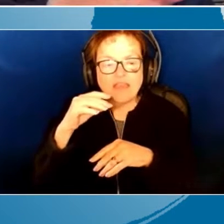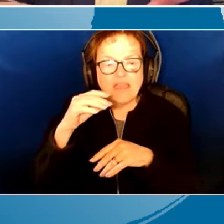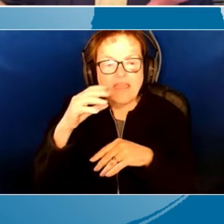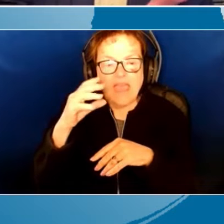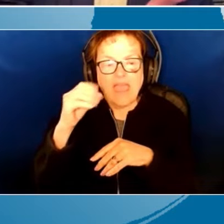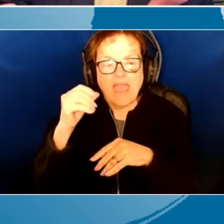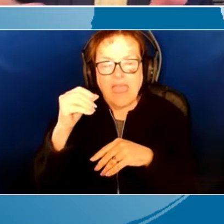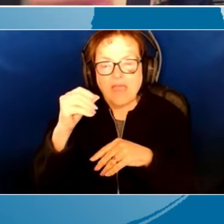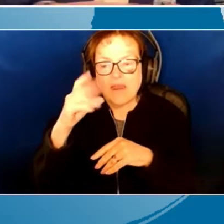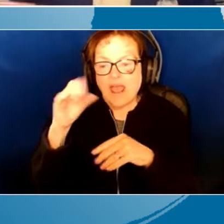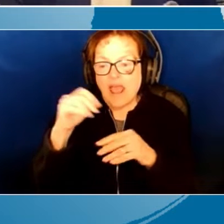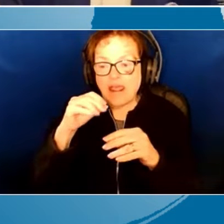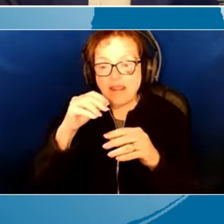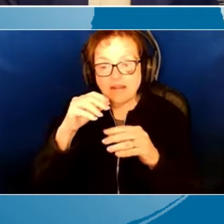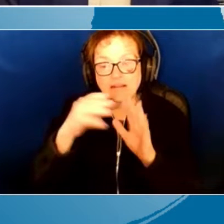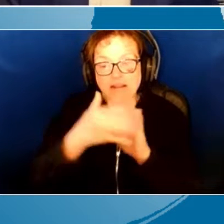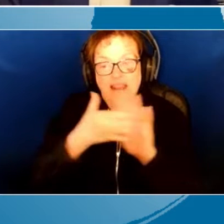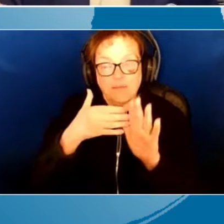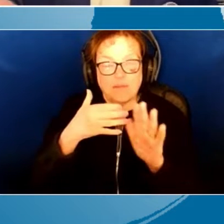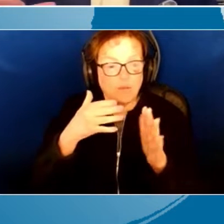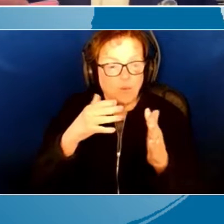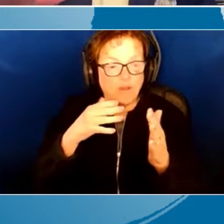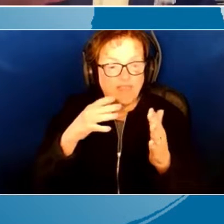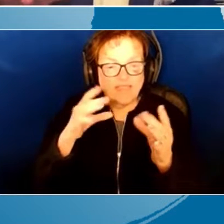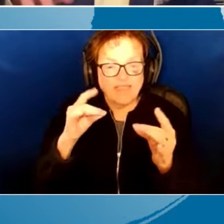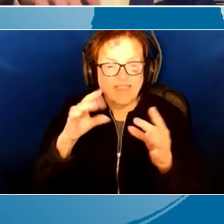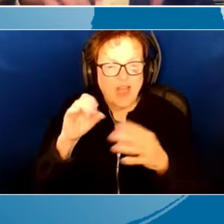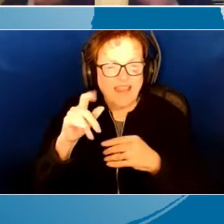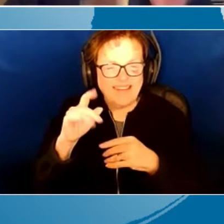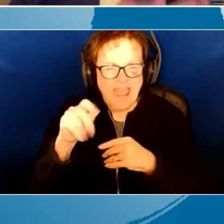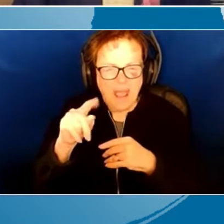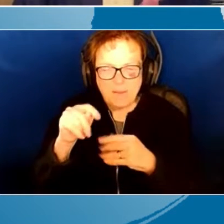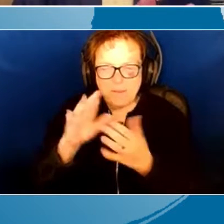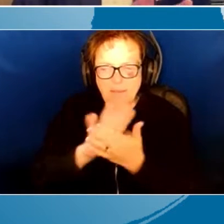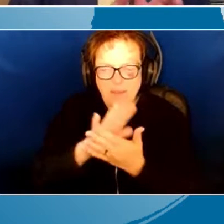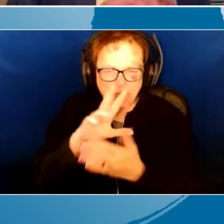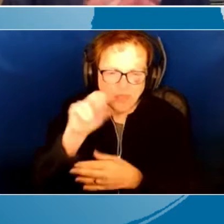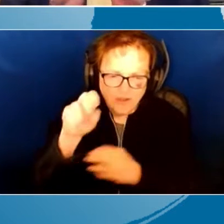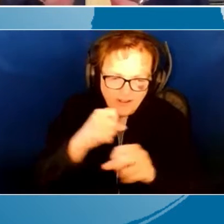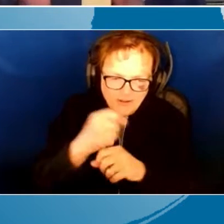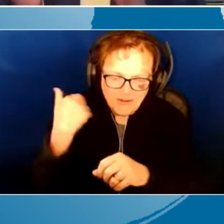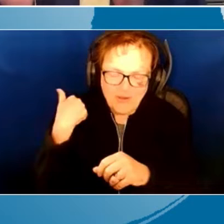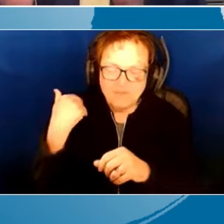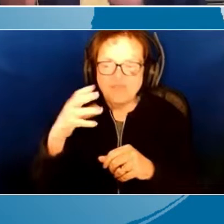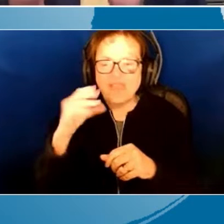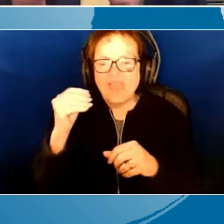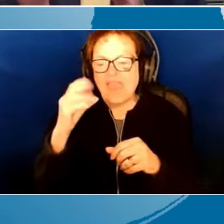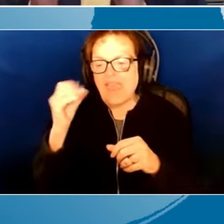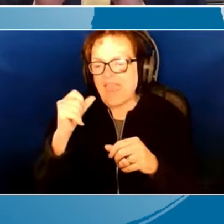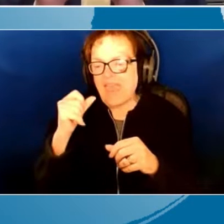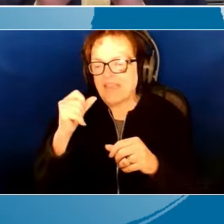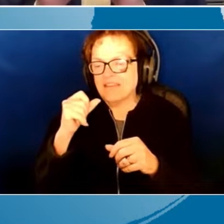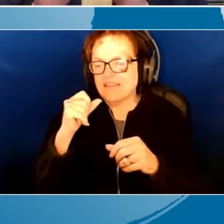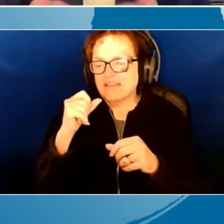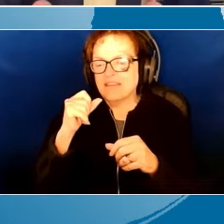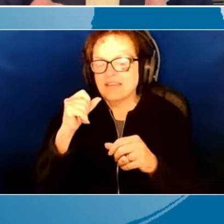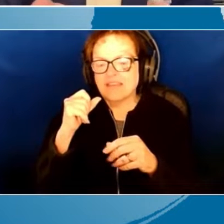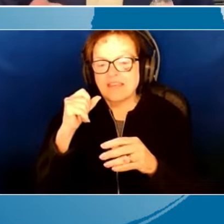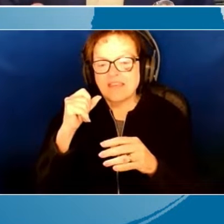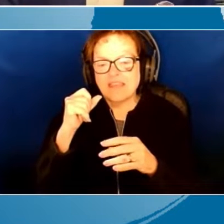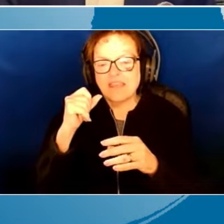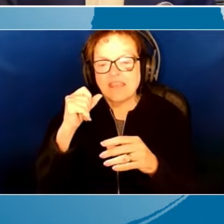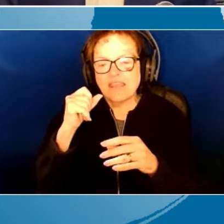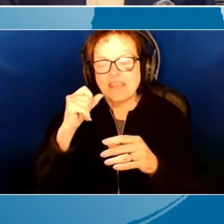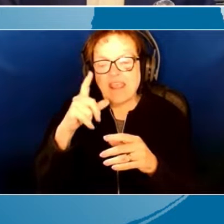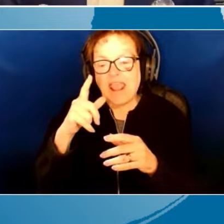them with clear contact paper. Now, this was 30 years ago. And I put those in there. And I put my, my